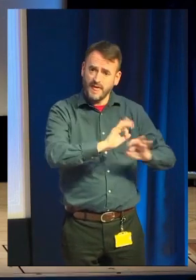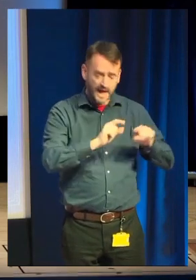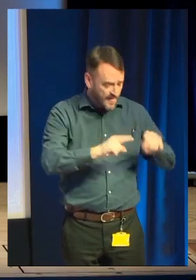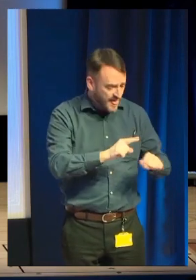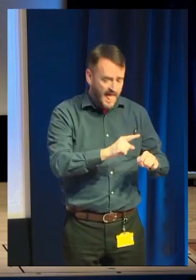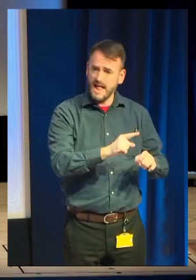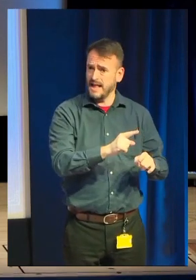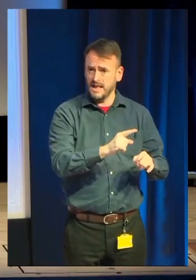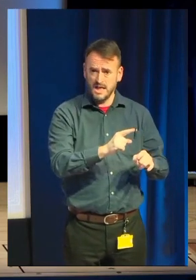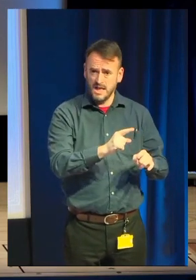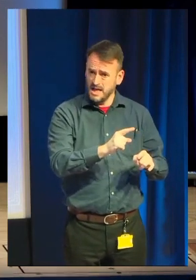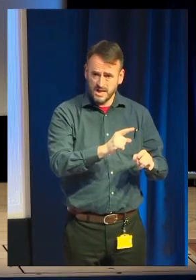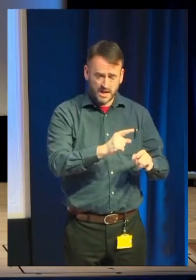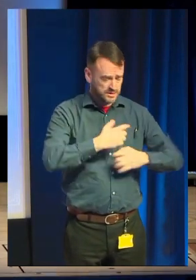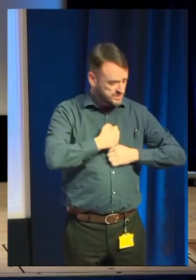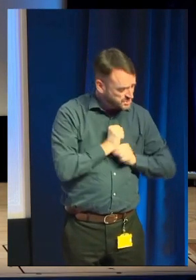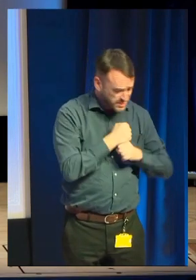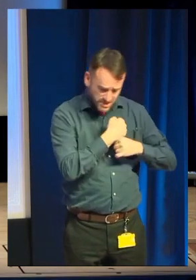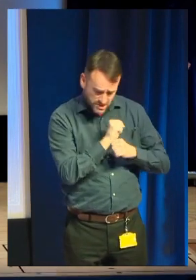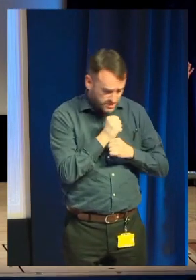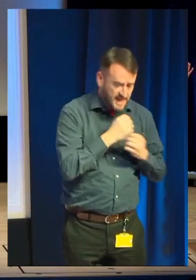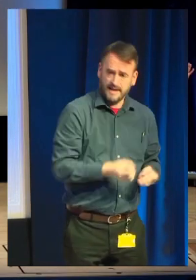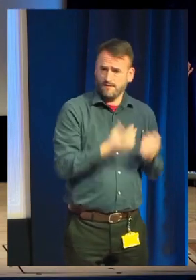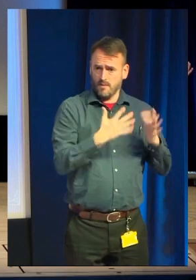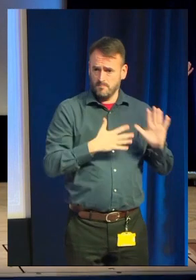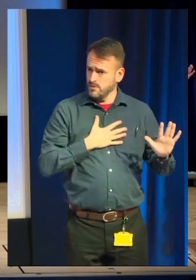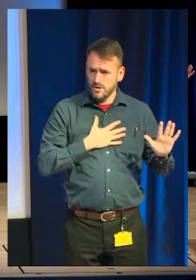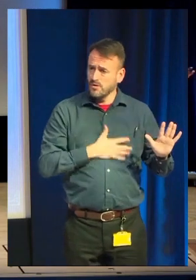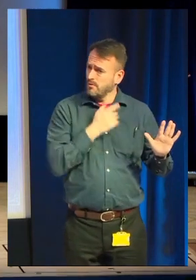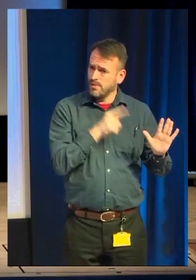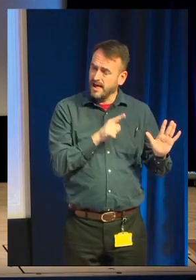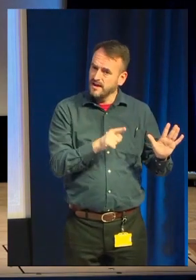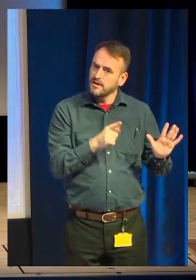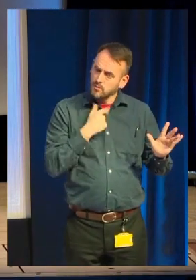to see it happen. And I really want, hopefully people today will go away with something that stop that from happening.